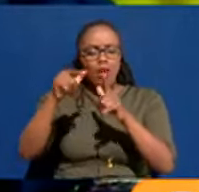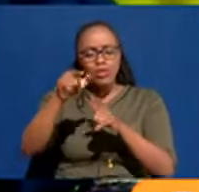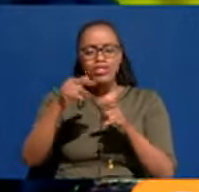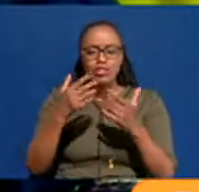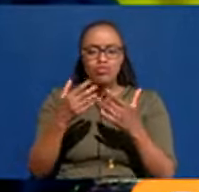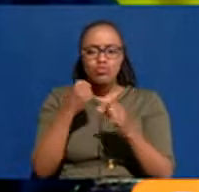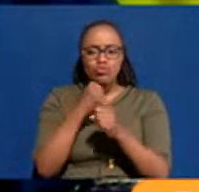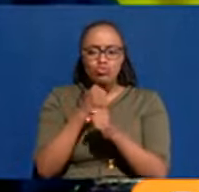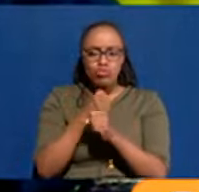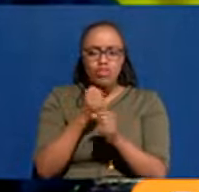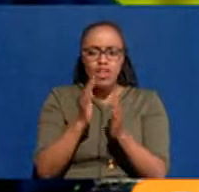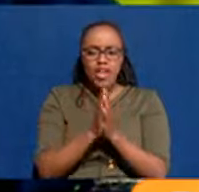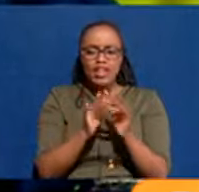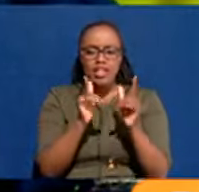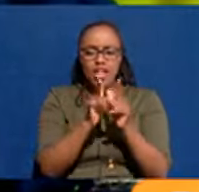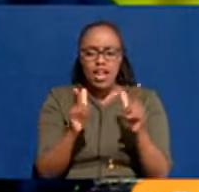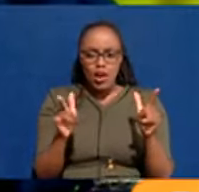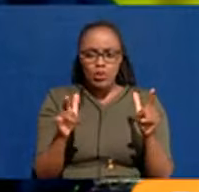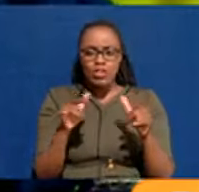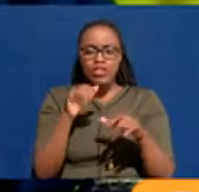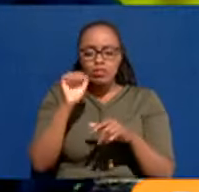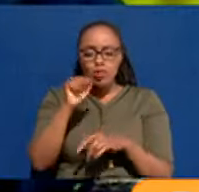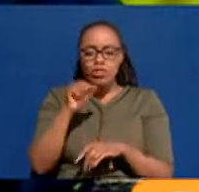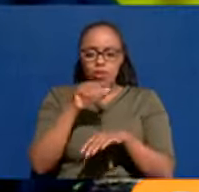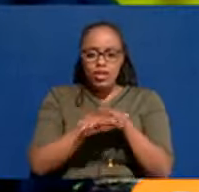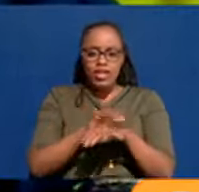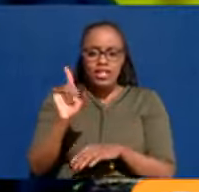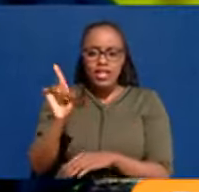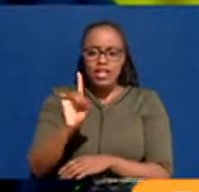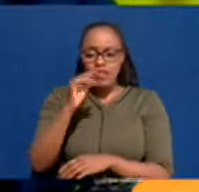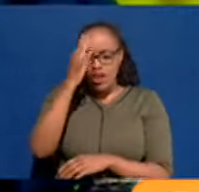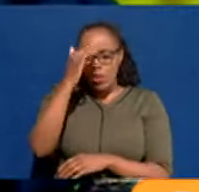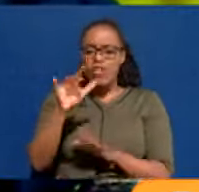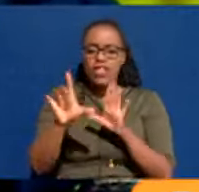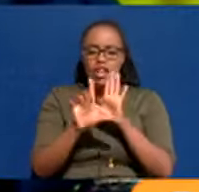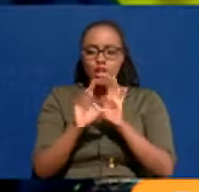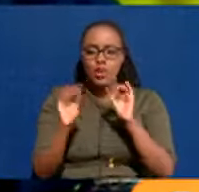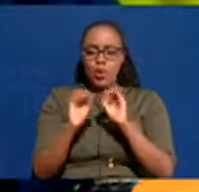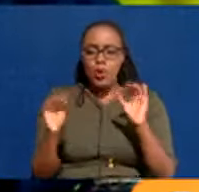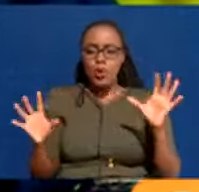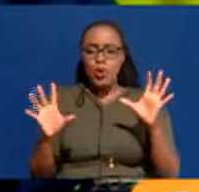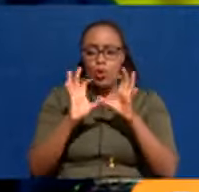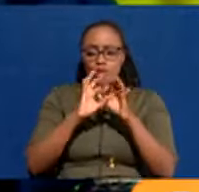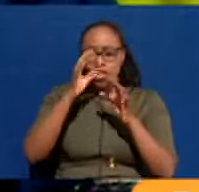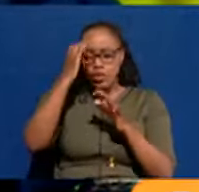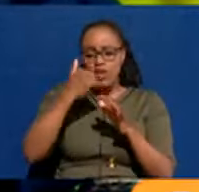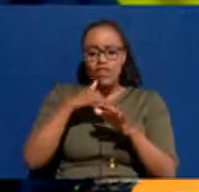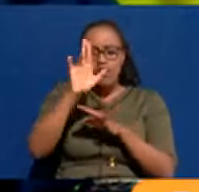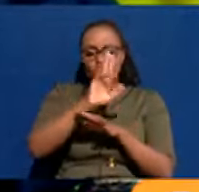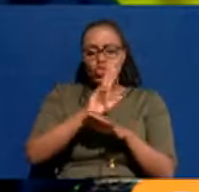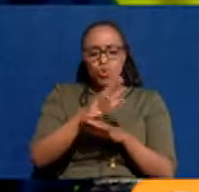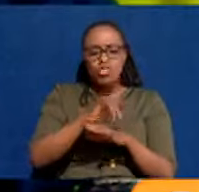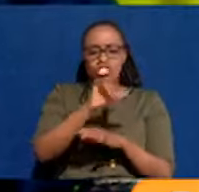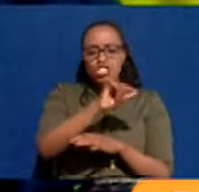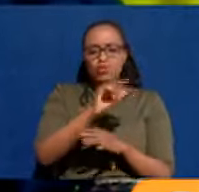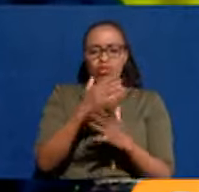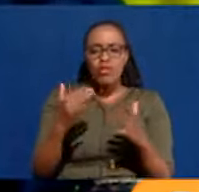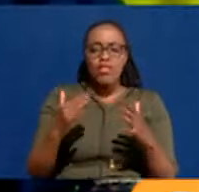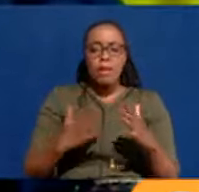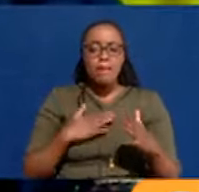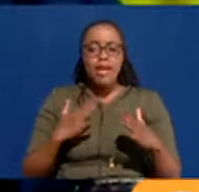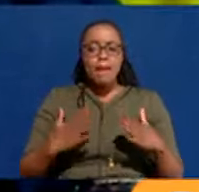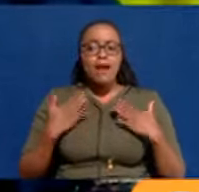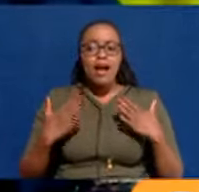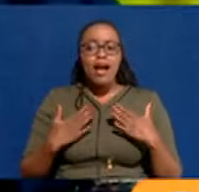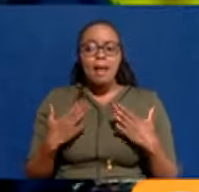materials. A lot of the fires we find in Nairobi are because of illegal connections because of using substandard materials. And that process is going well. And I'm very happy